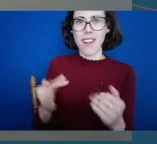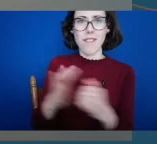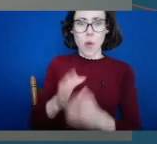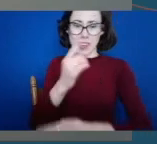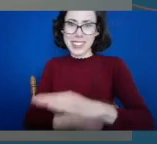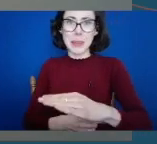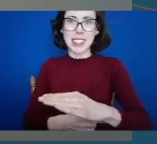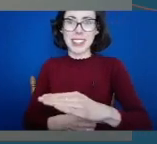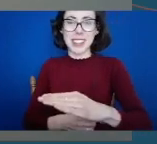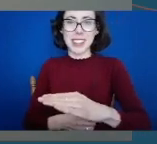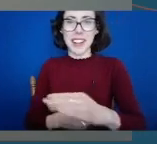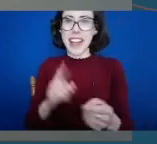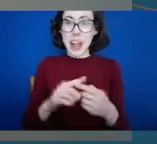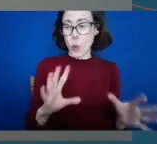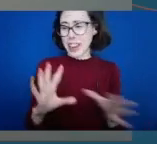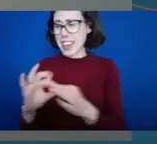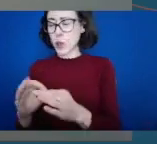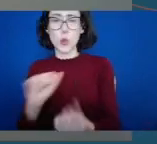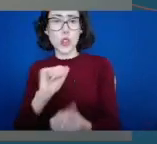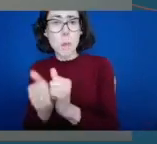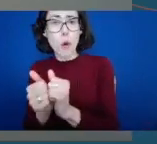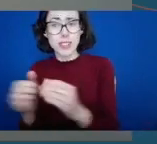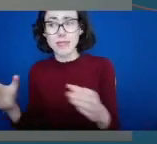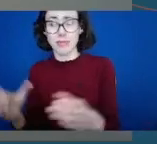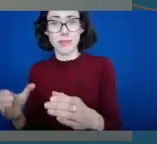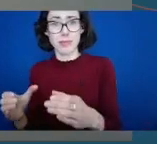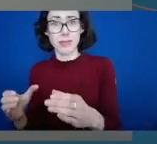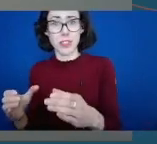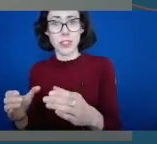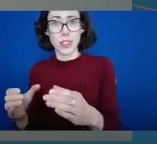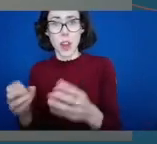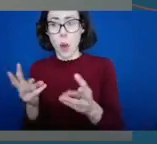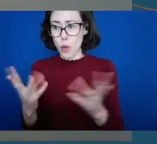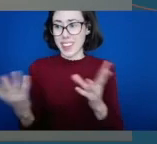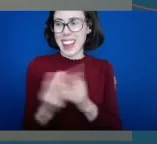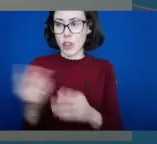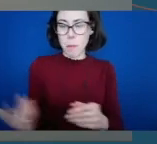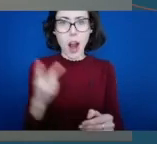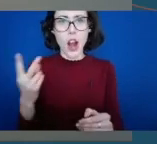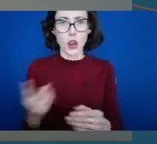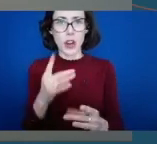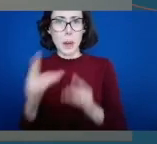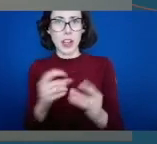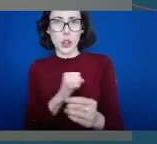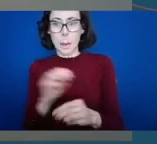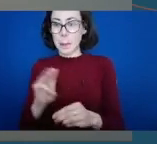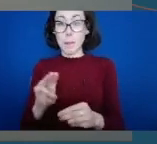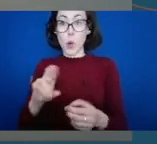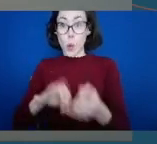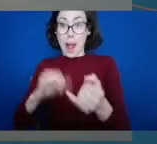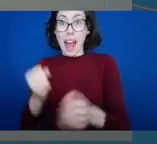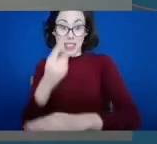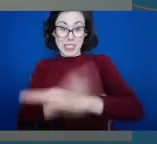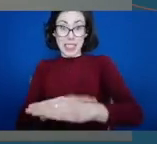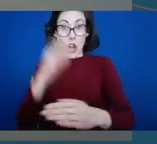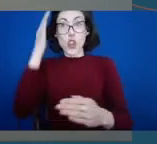sports sector to ultimately provide that partnership approach to ensuring people with disabilities can be aware of the opportunities, but ultimately be supported